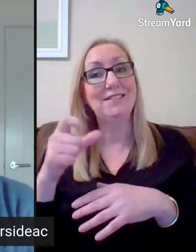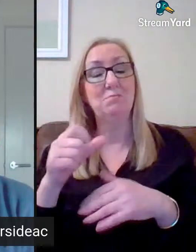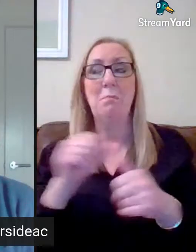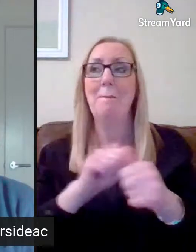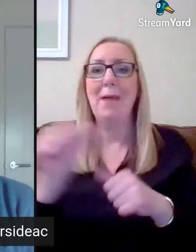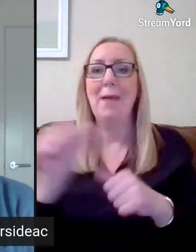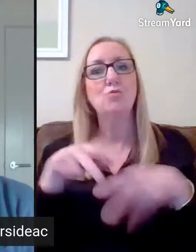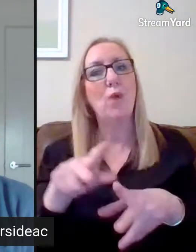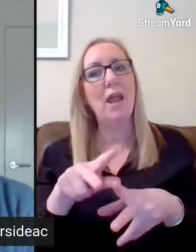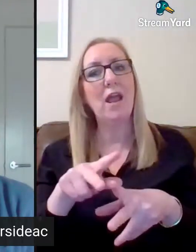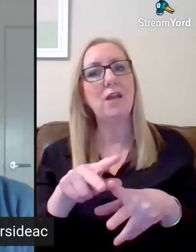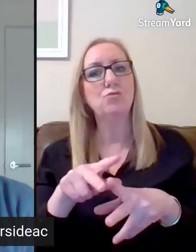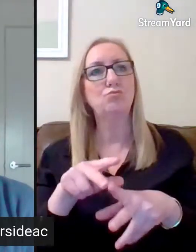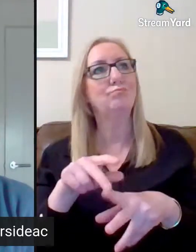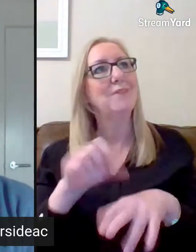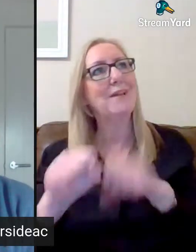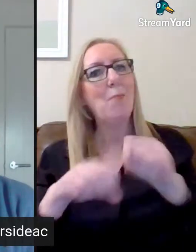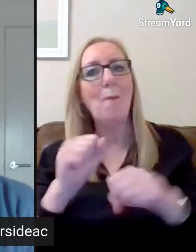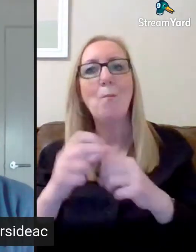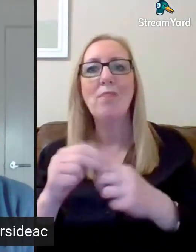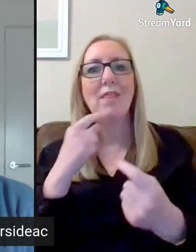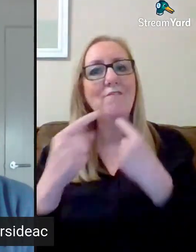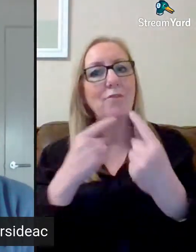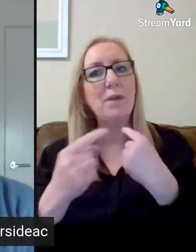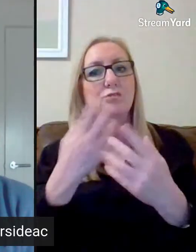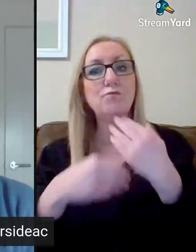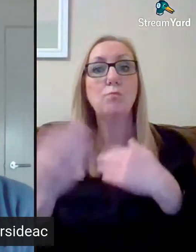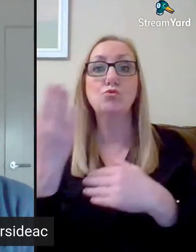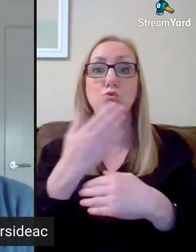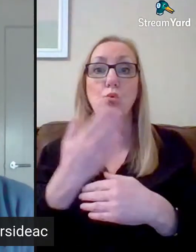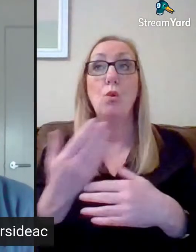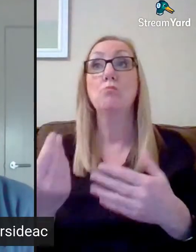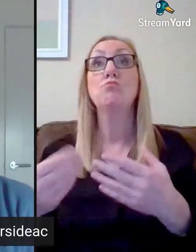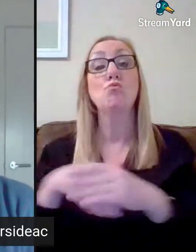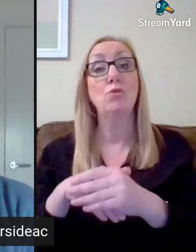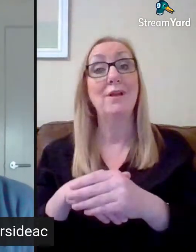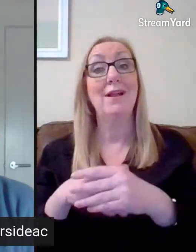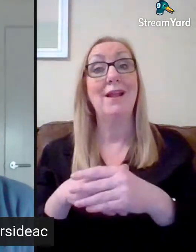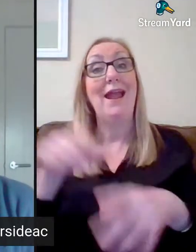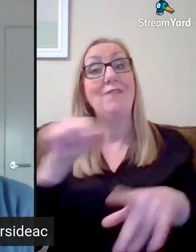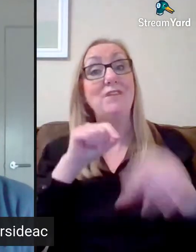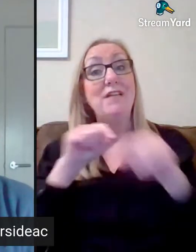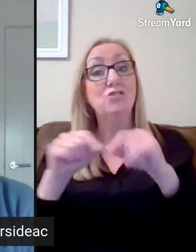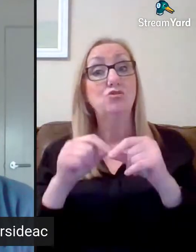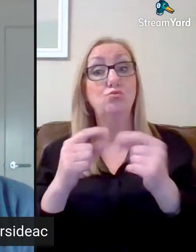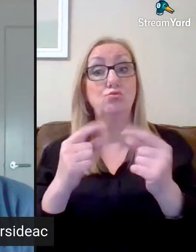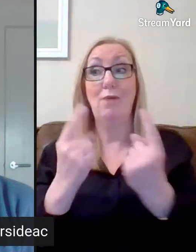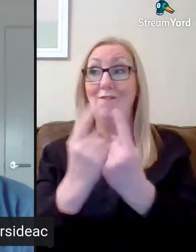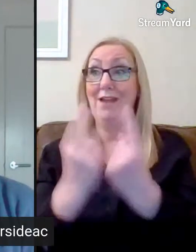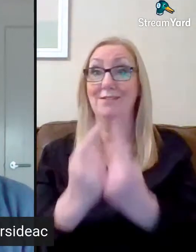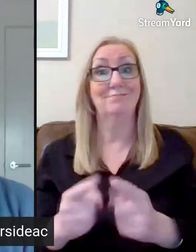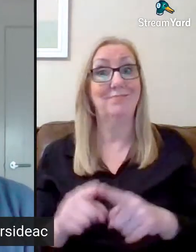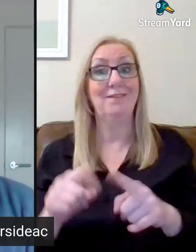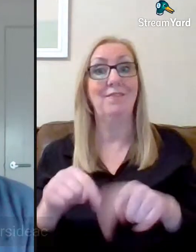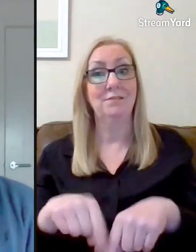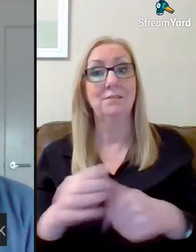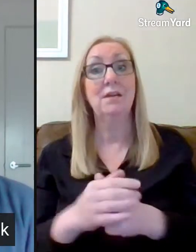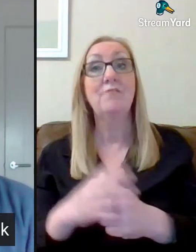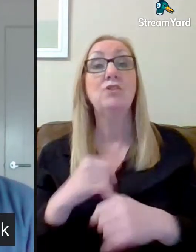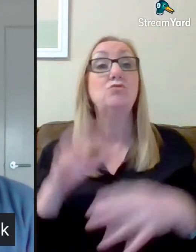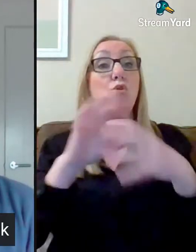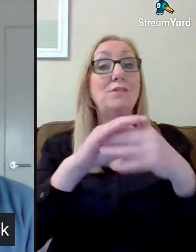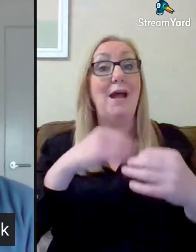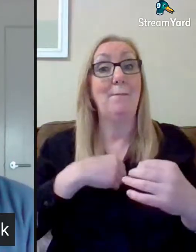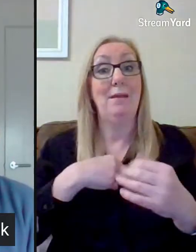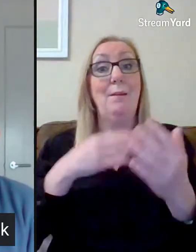to date with information that's coming out from the school, including invitations to events like this. If you need to get in contact with myself directly, then